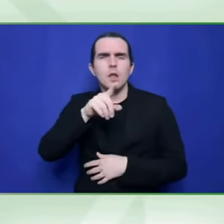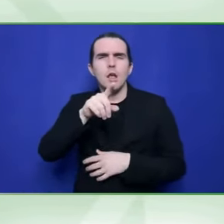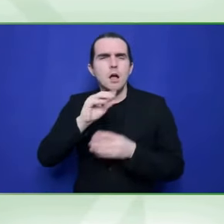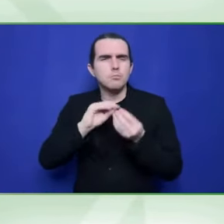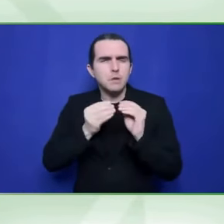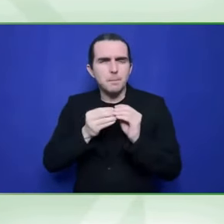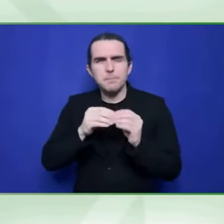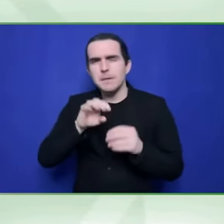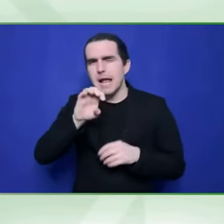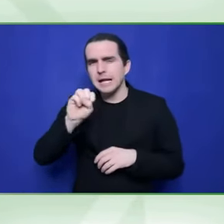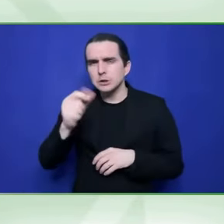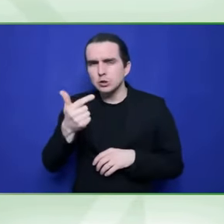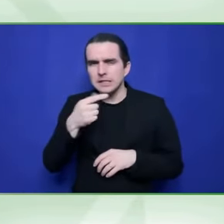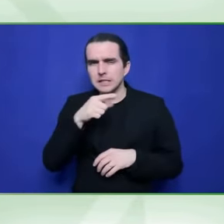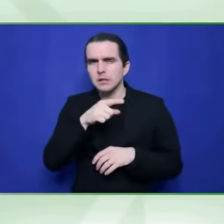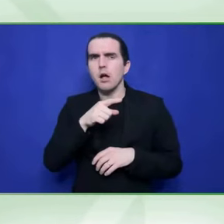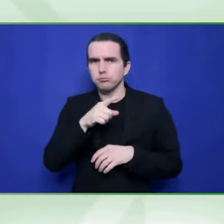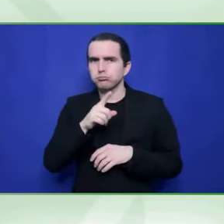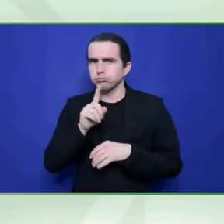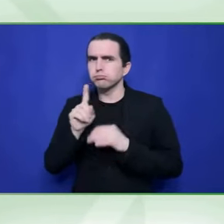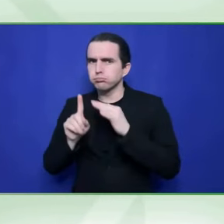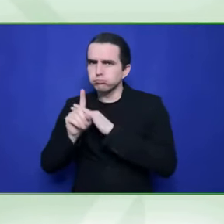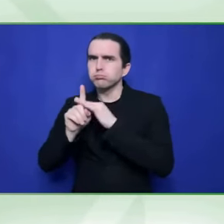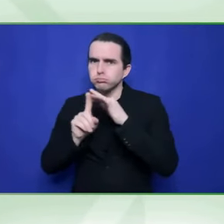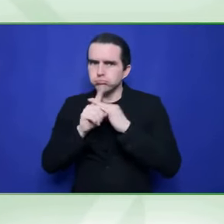world is the issue of self-ID.